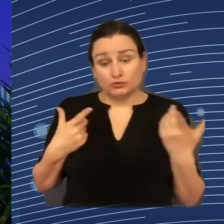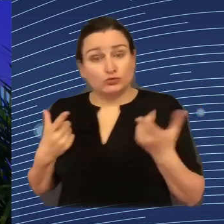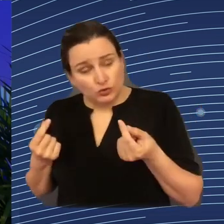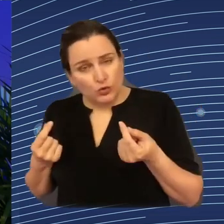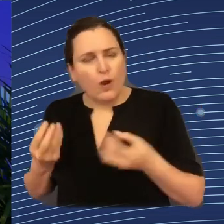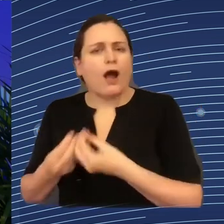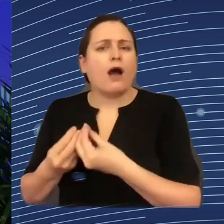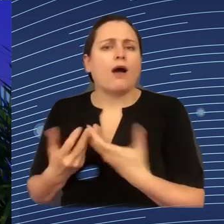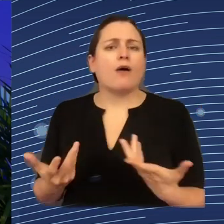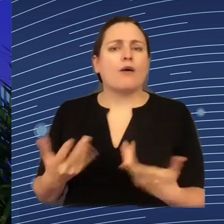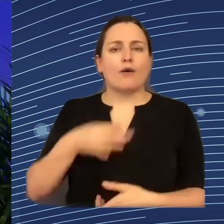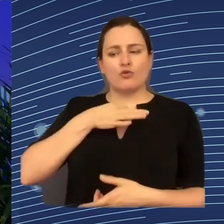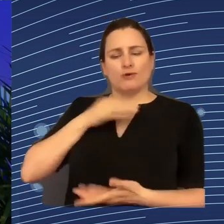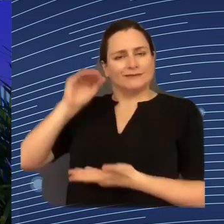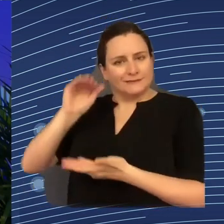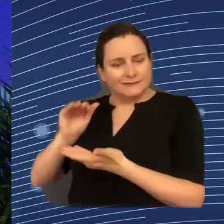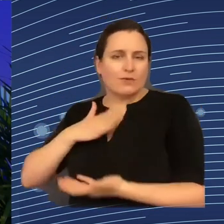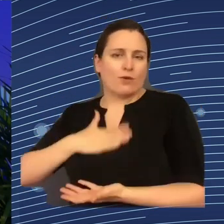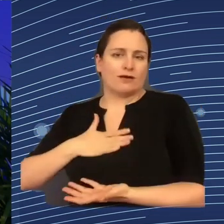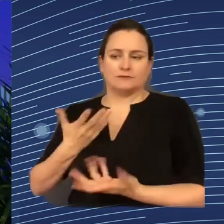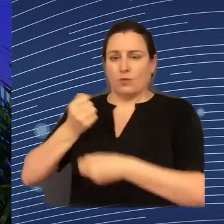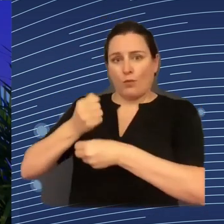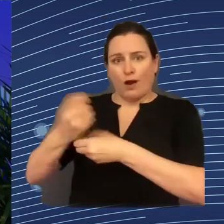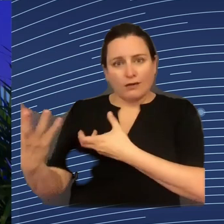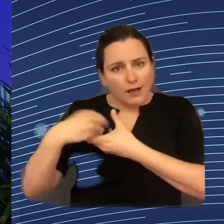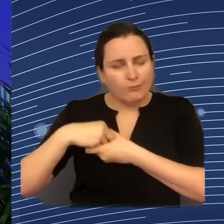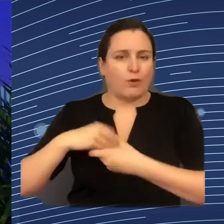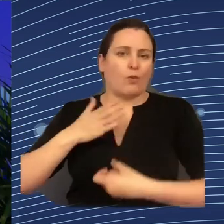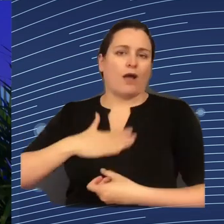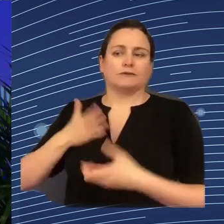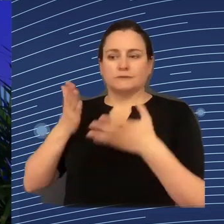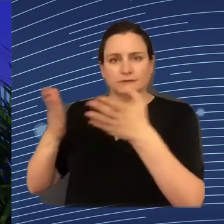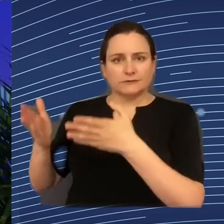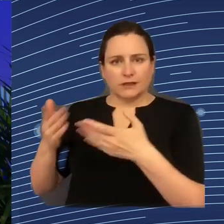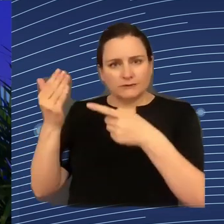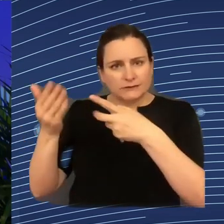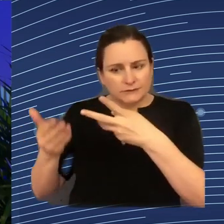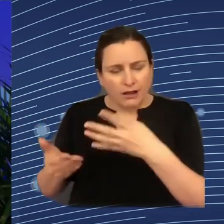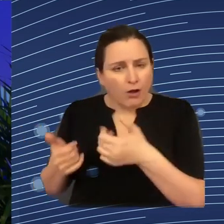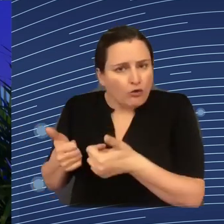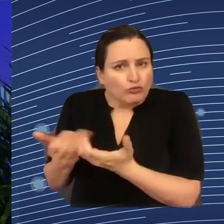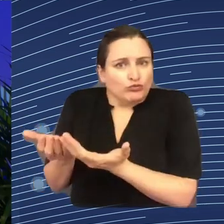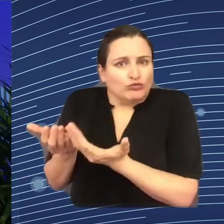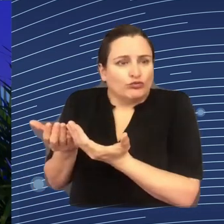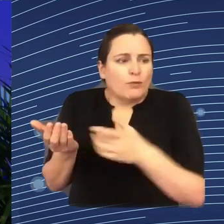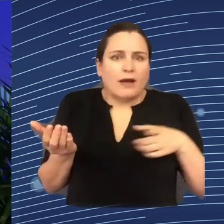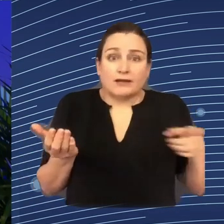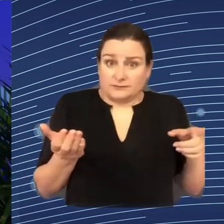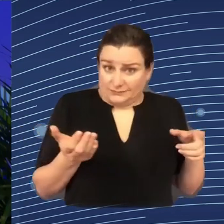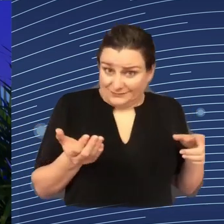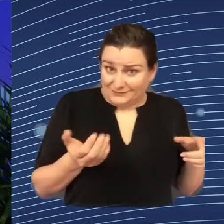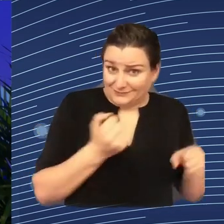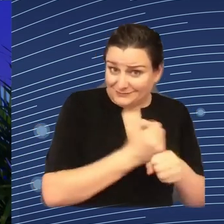mitigation to worker participation? The how is really the critical issue that maybe we are exploring a little bit